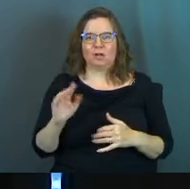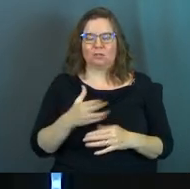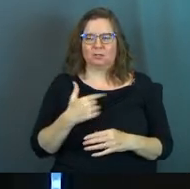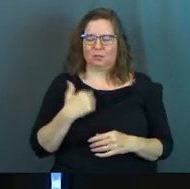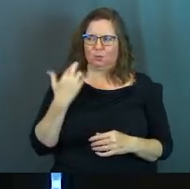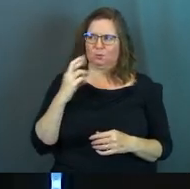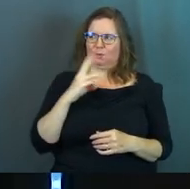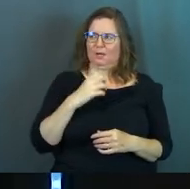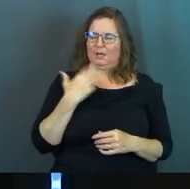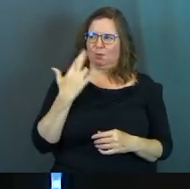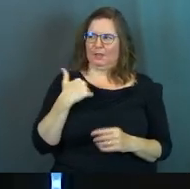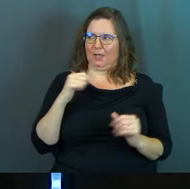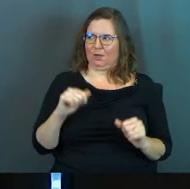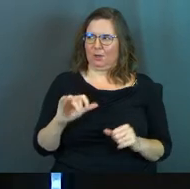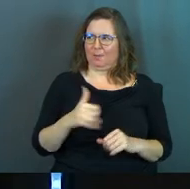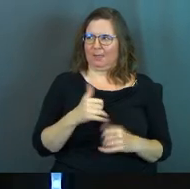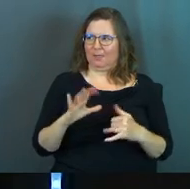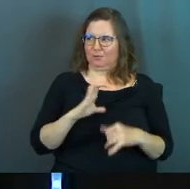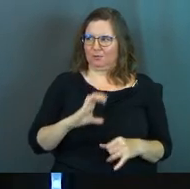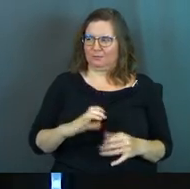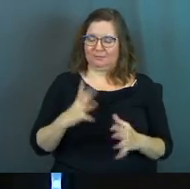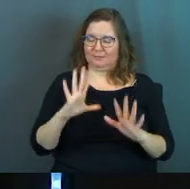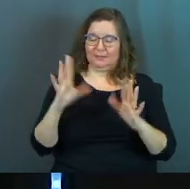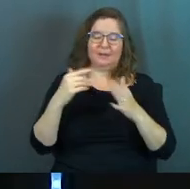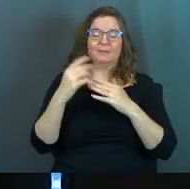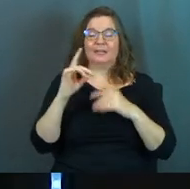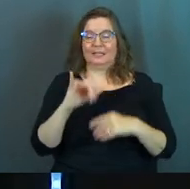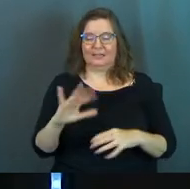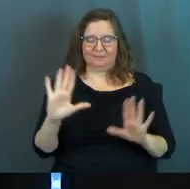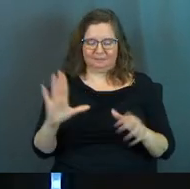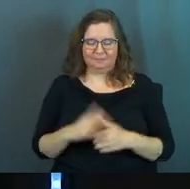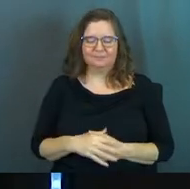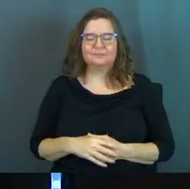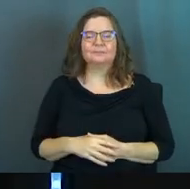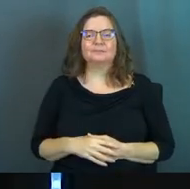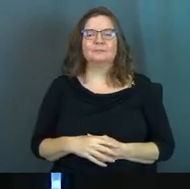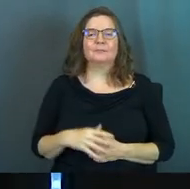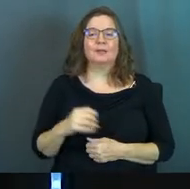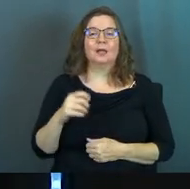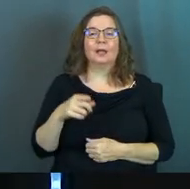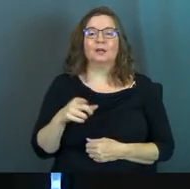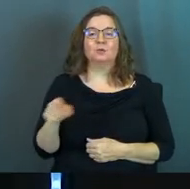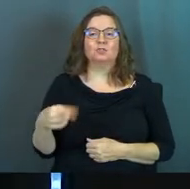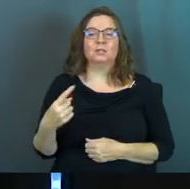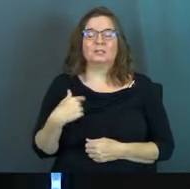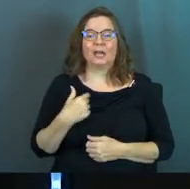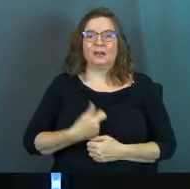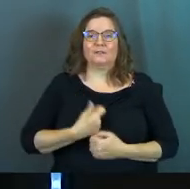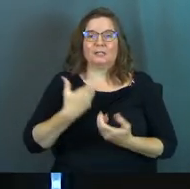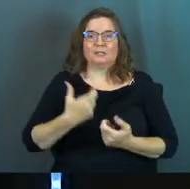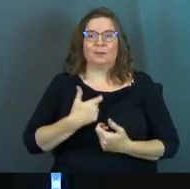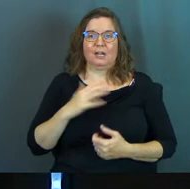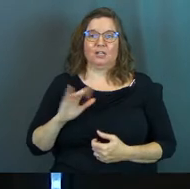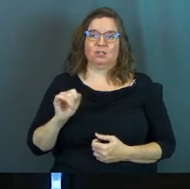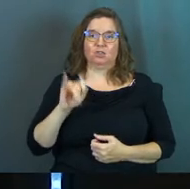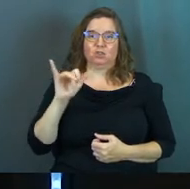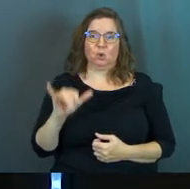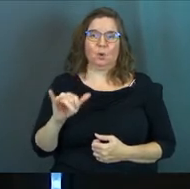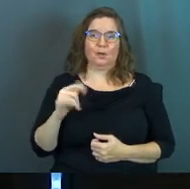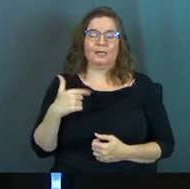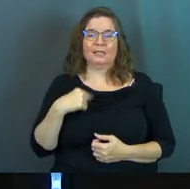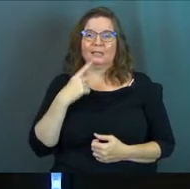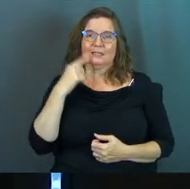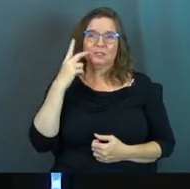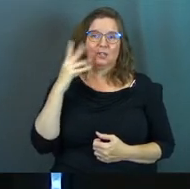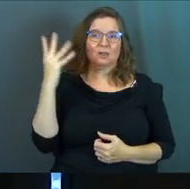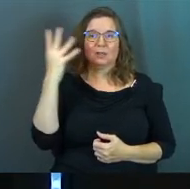I didn't realize Christians could play Elton John songs. But he did. And he was just kind of expressing his joy, right? It's